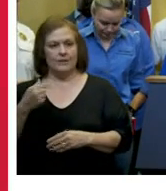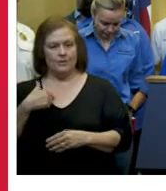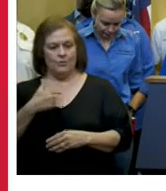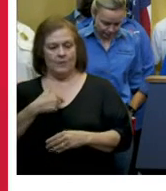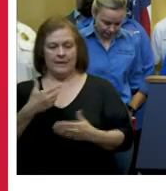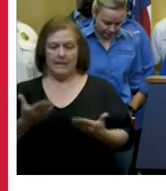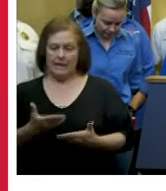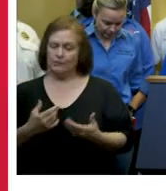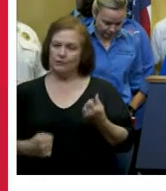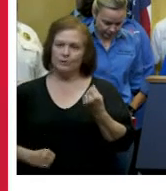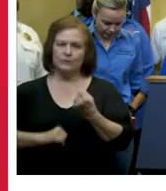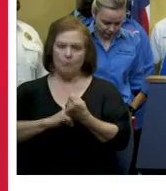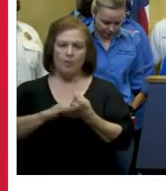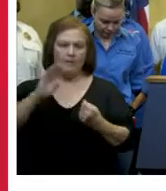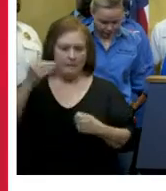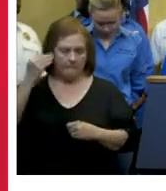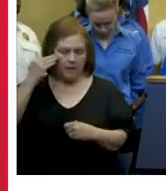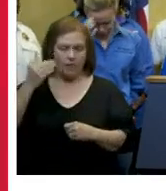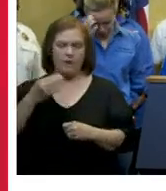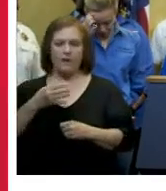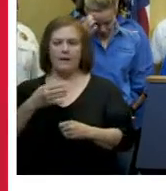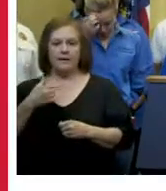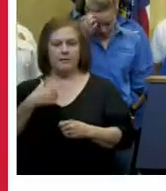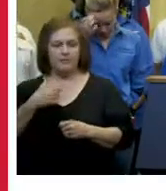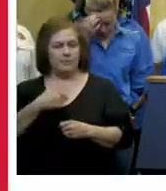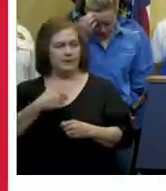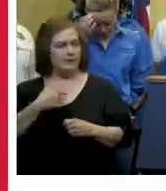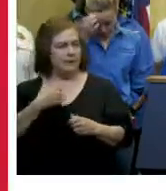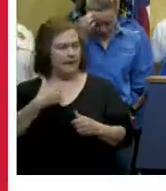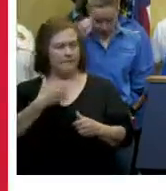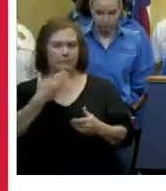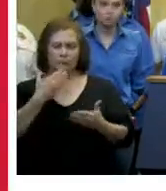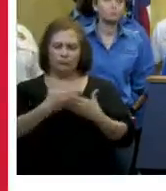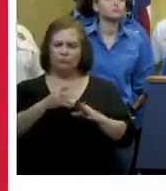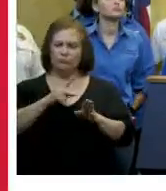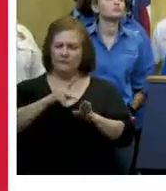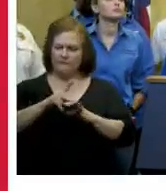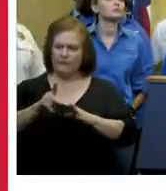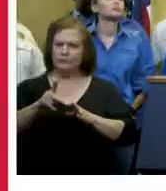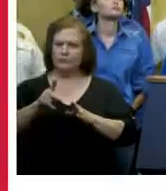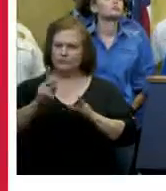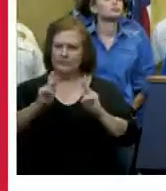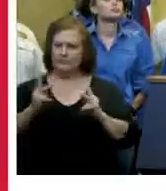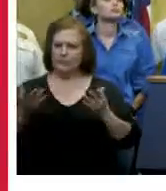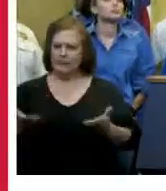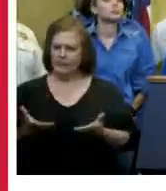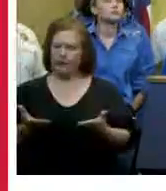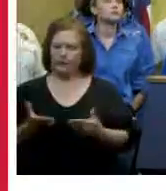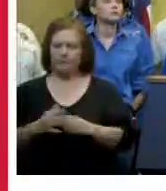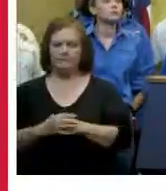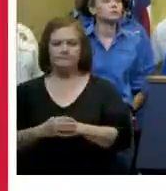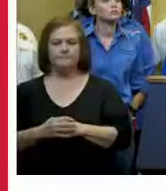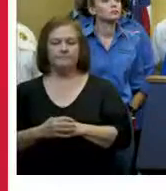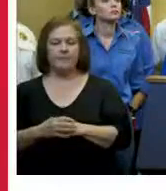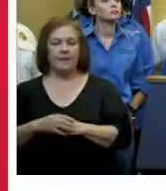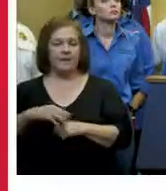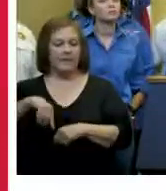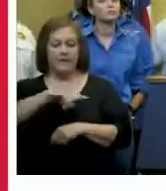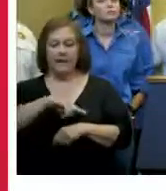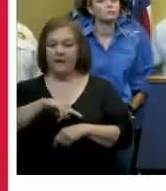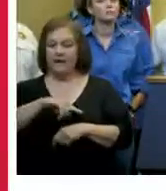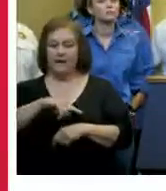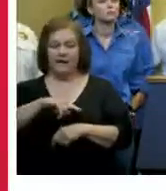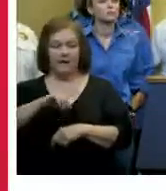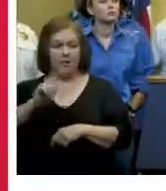stand in support of our mayor and the amazing talented professionals and public servants that are behind us and you know they can only do their job